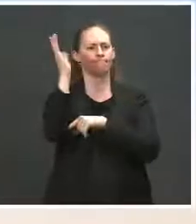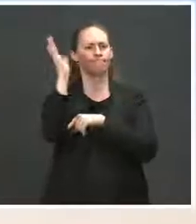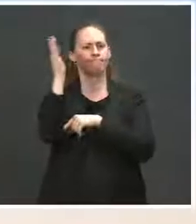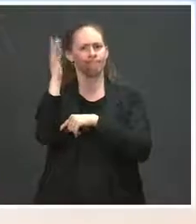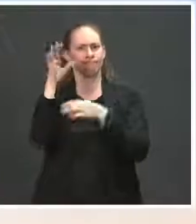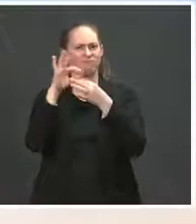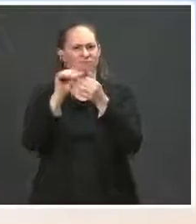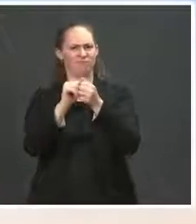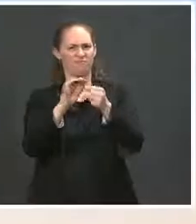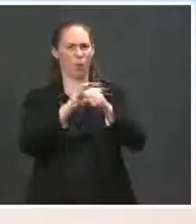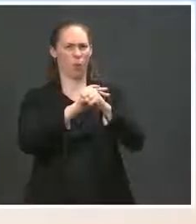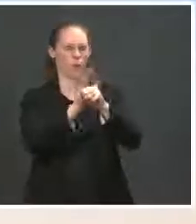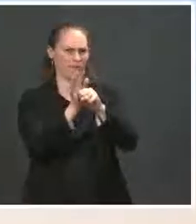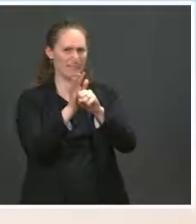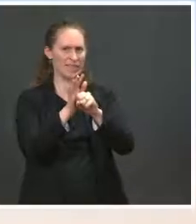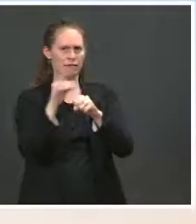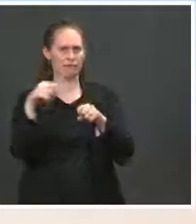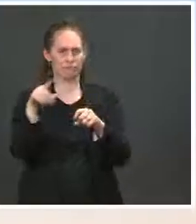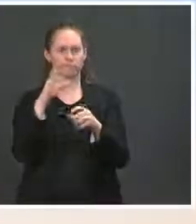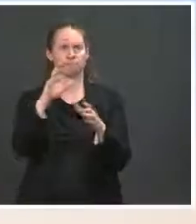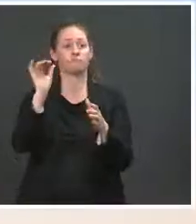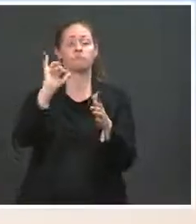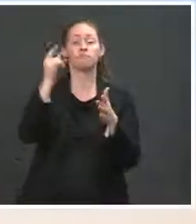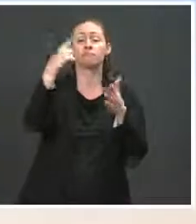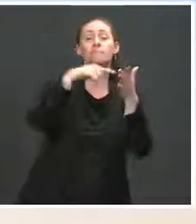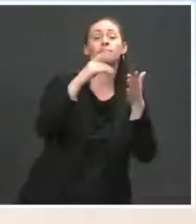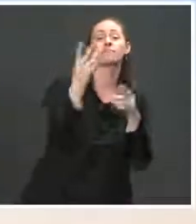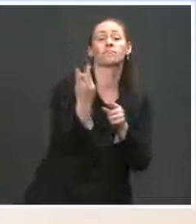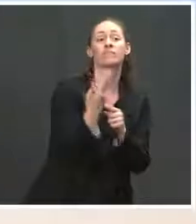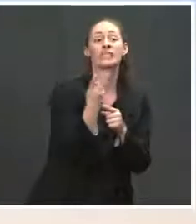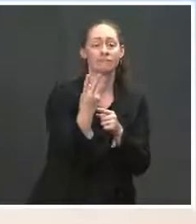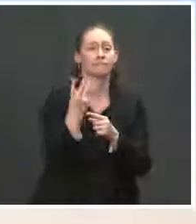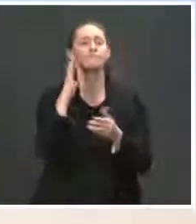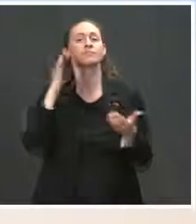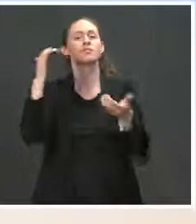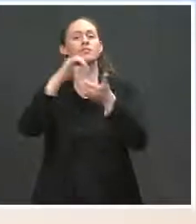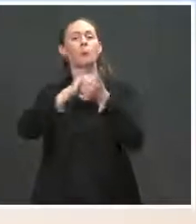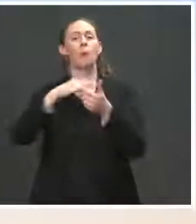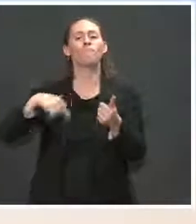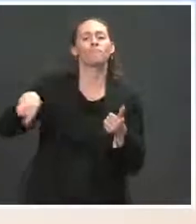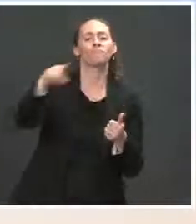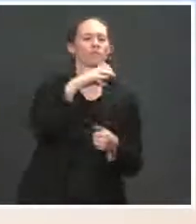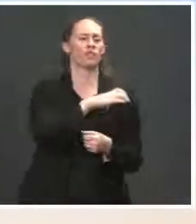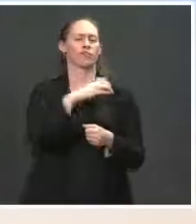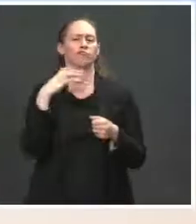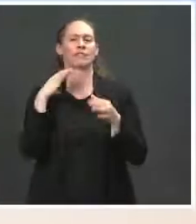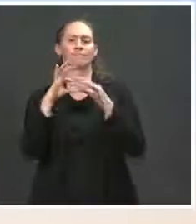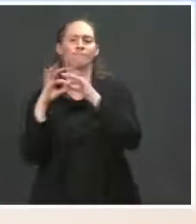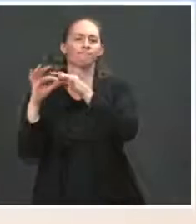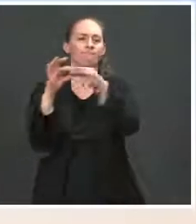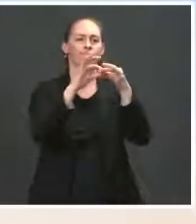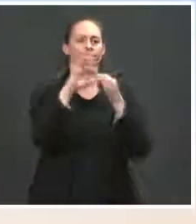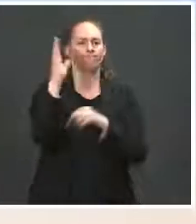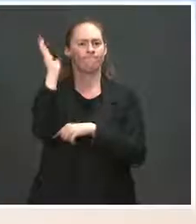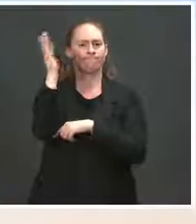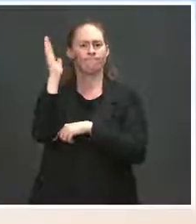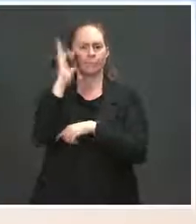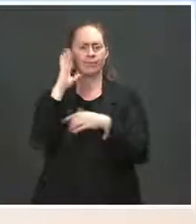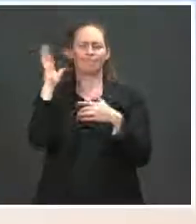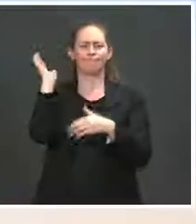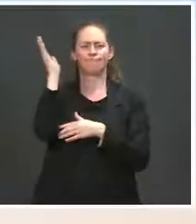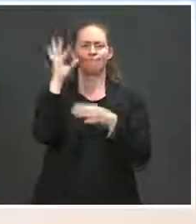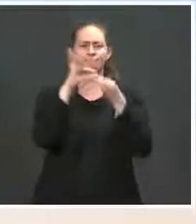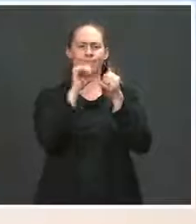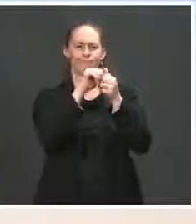know, Wednesday, the President will address a joint session of Congress, among other topics. As we talked about a bit yesterday, he will lay out the American